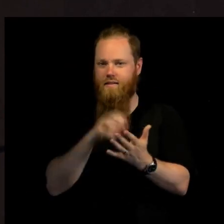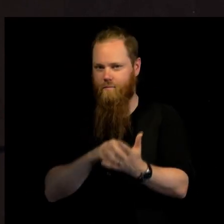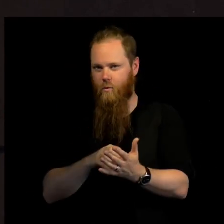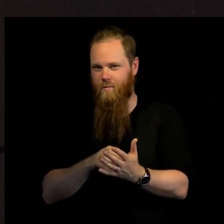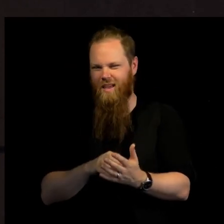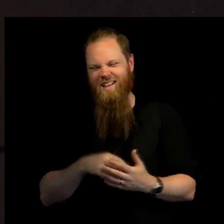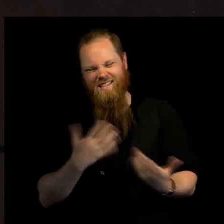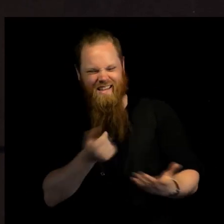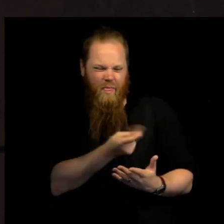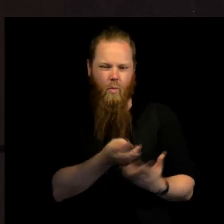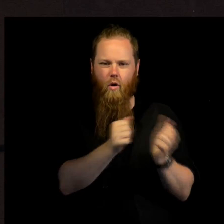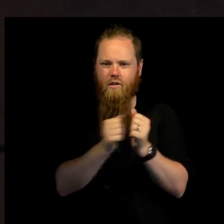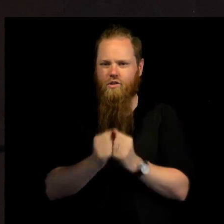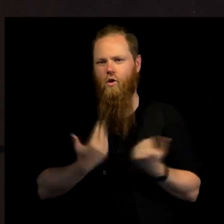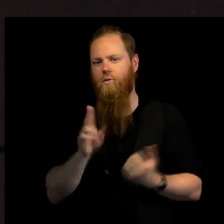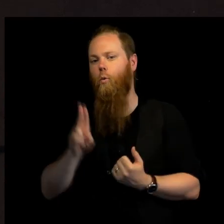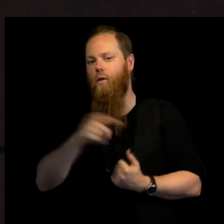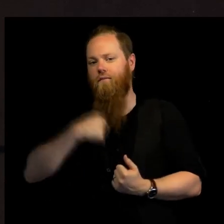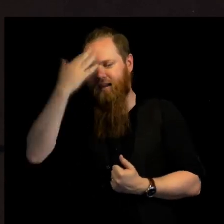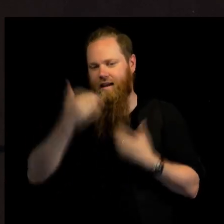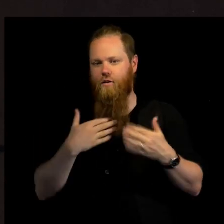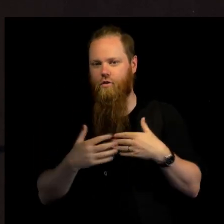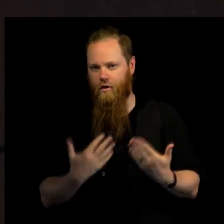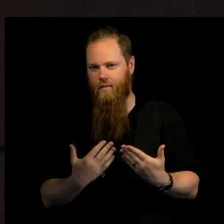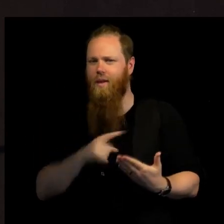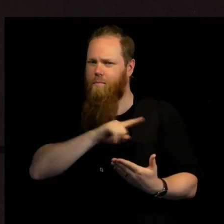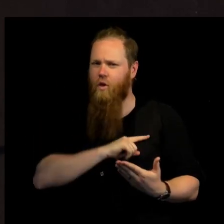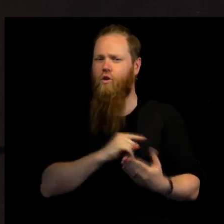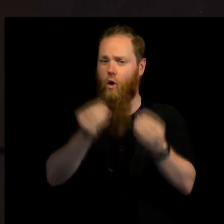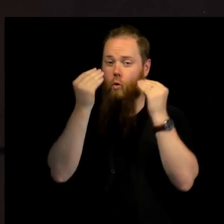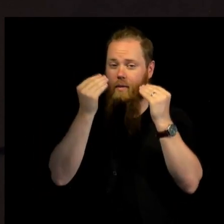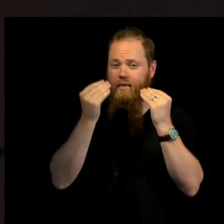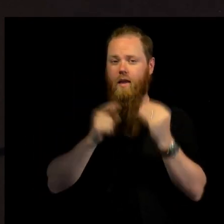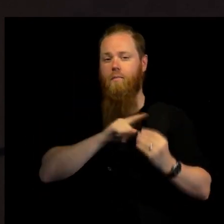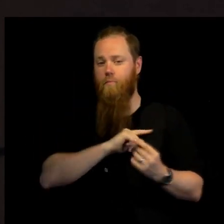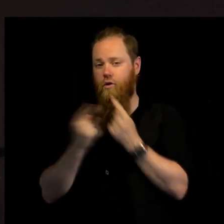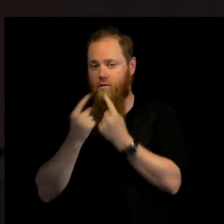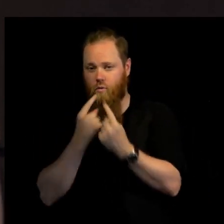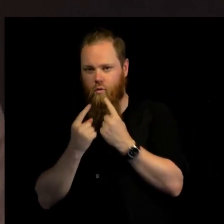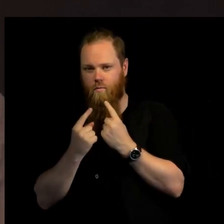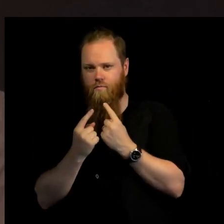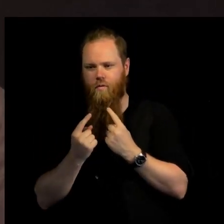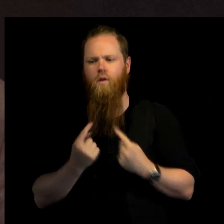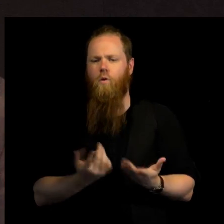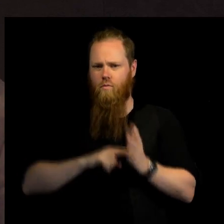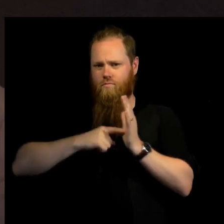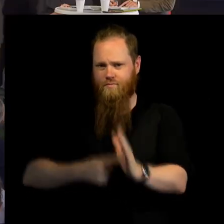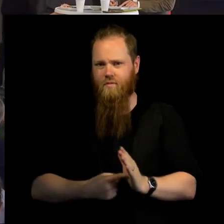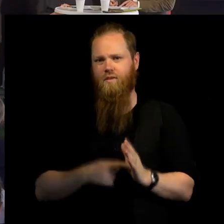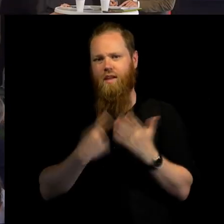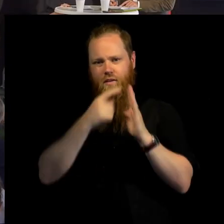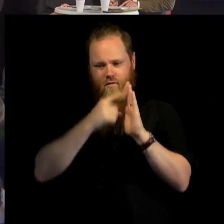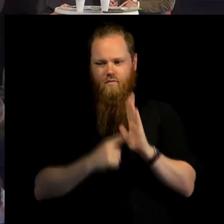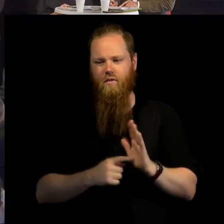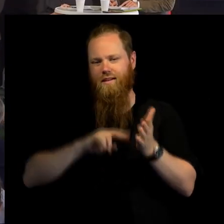three concrete things I will say we can do still. A lot of education, a lot of talking, a lot of reaffirmation of the fabric of multilateralism. Right. So